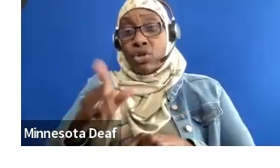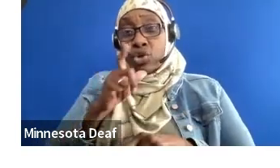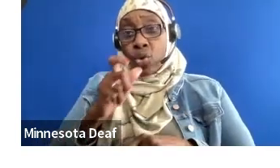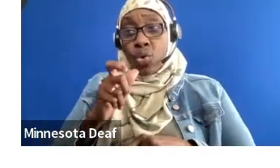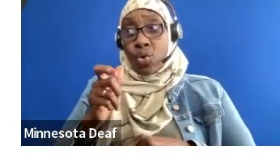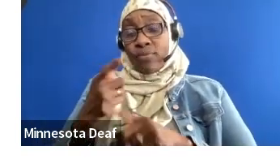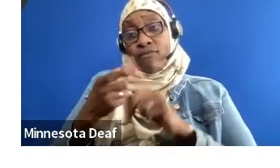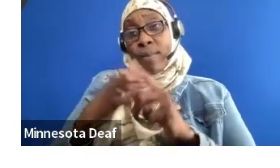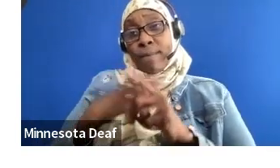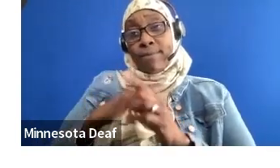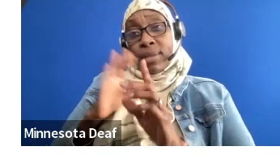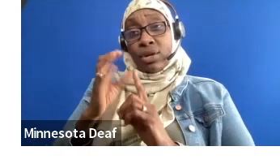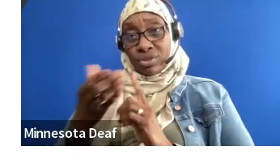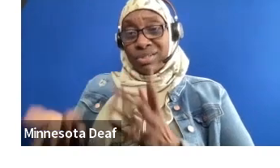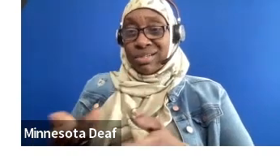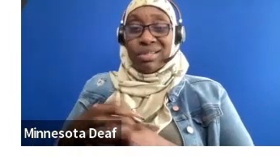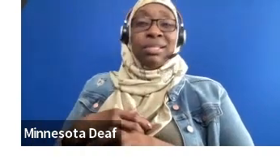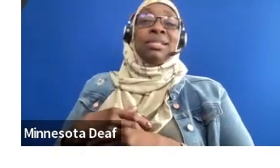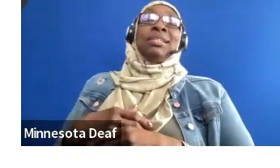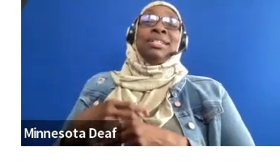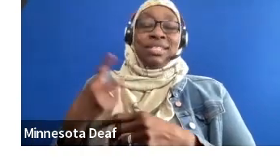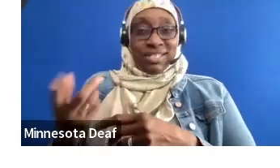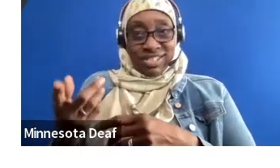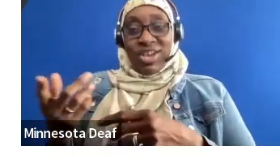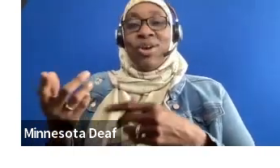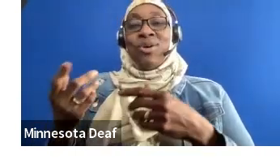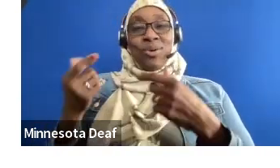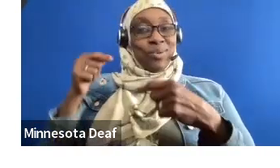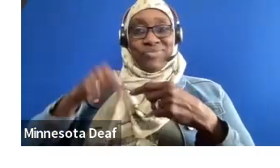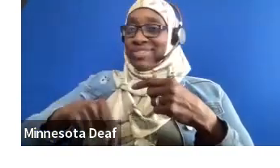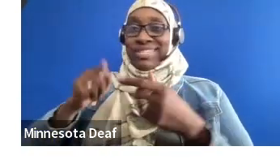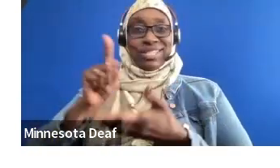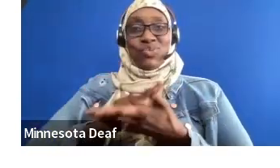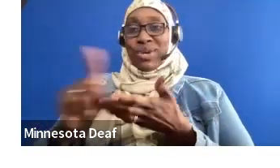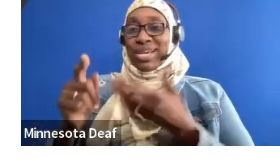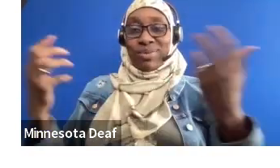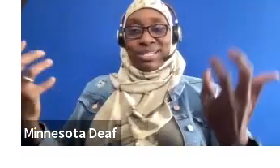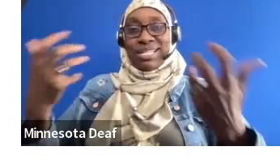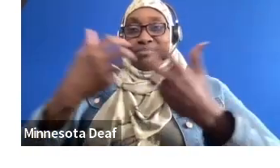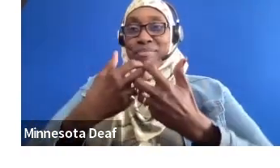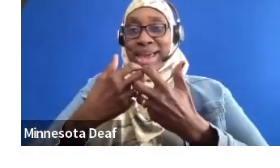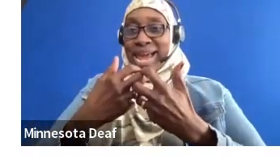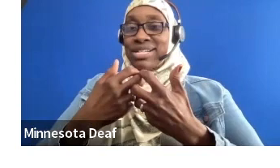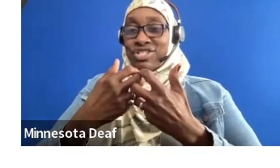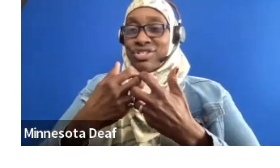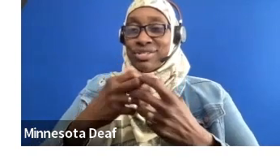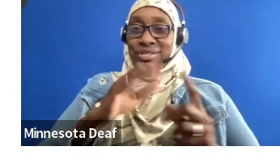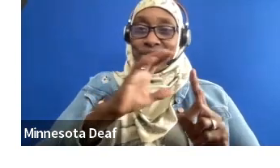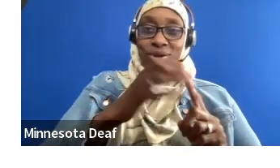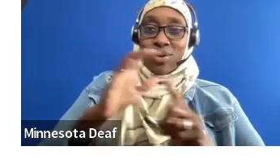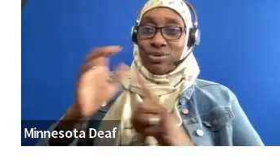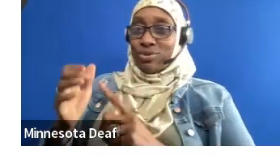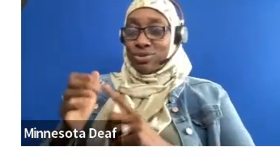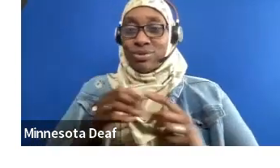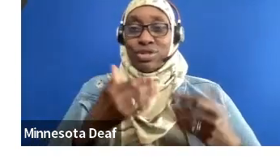talked a lot about, like, cooking Chinese recipes together. So that is so, so much fun, you know? So while we do have some state limits within our